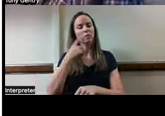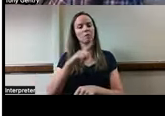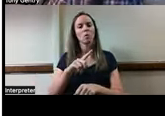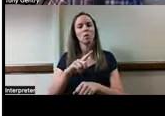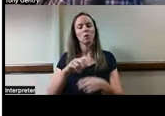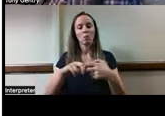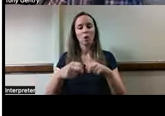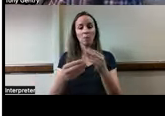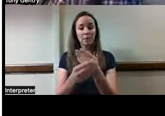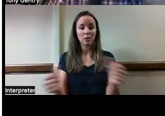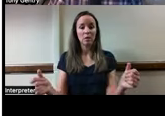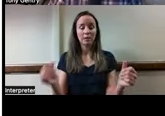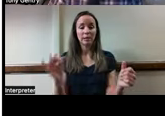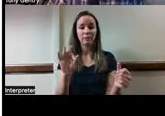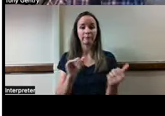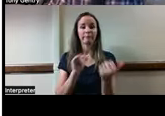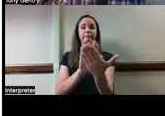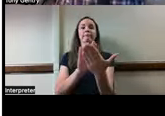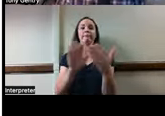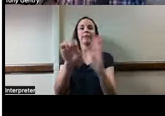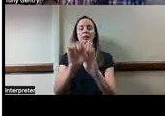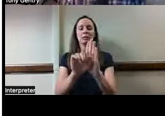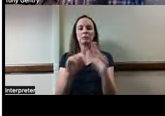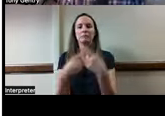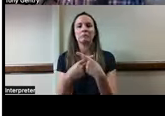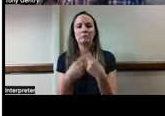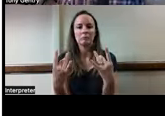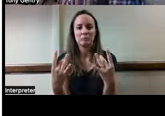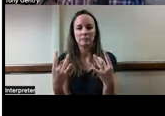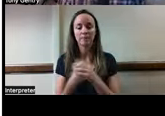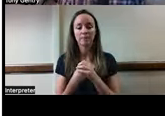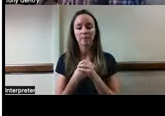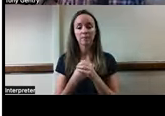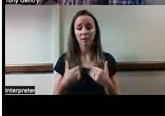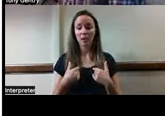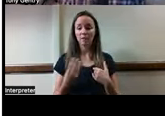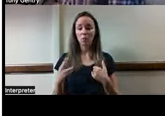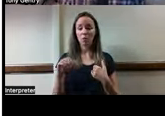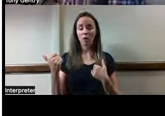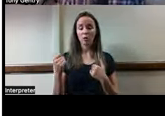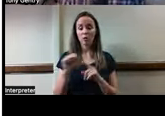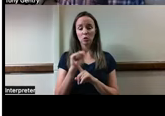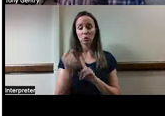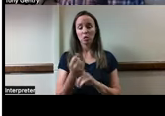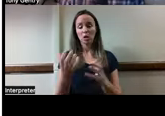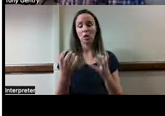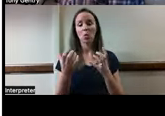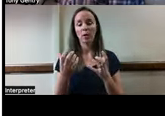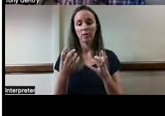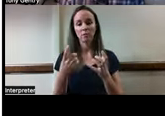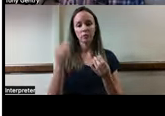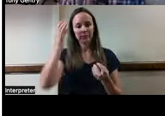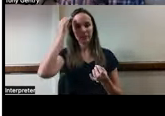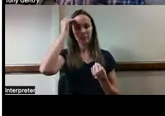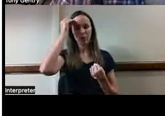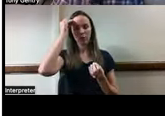solving and ethical dilemma. I've got a few more of these on different situations that I want us to think through, all of which